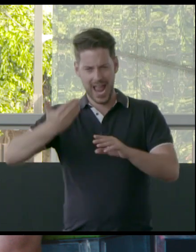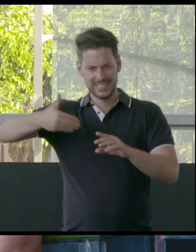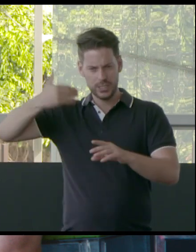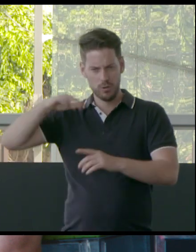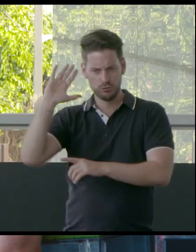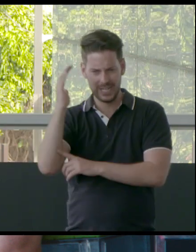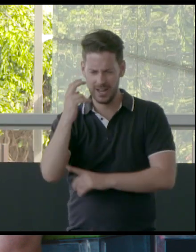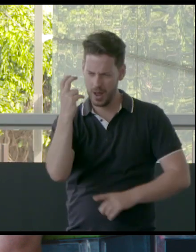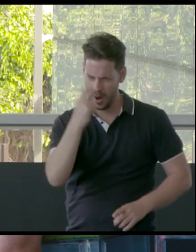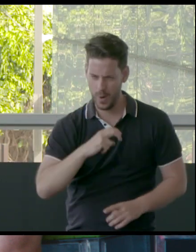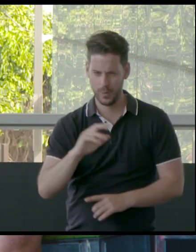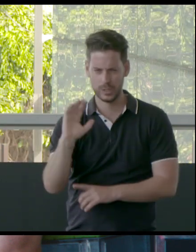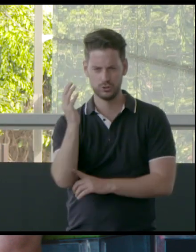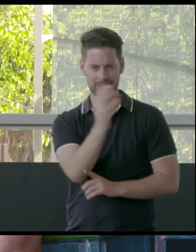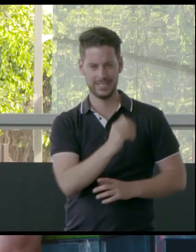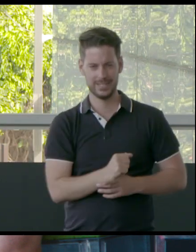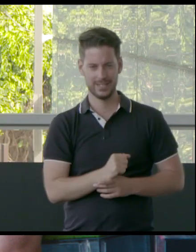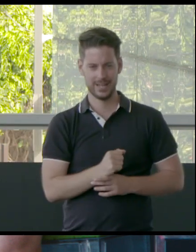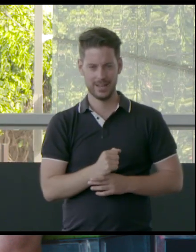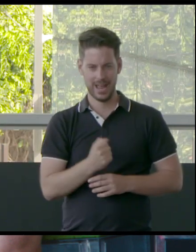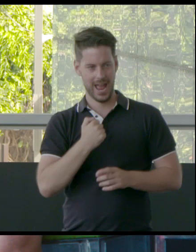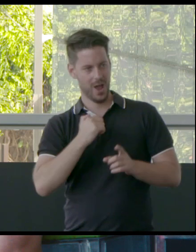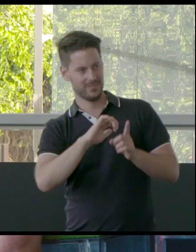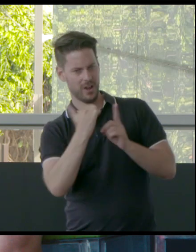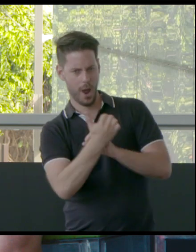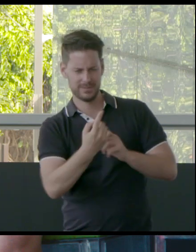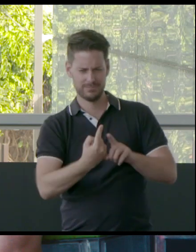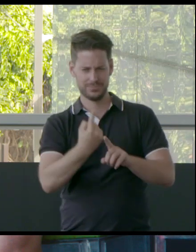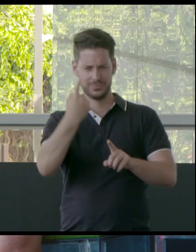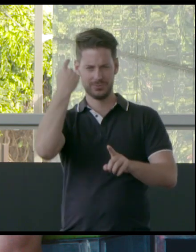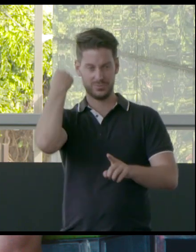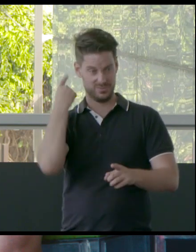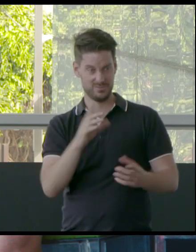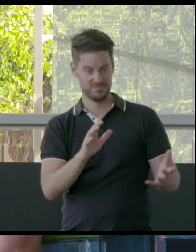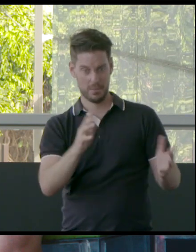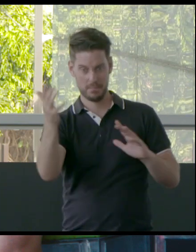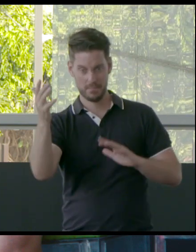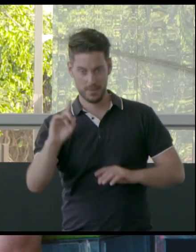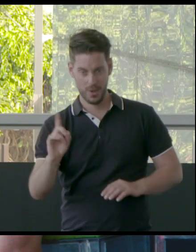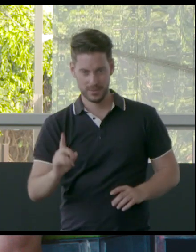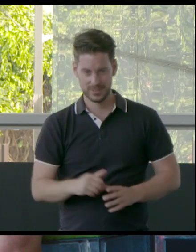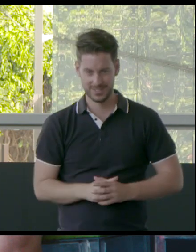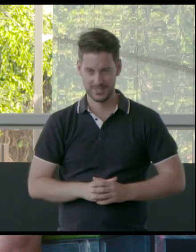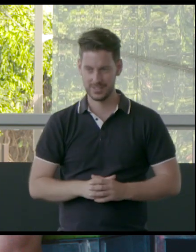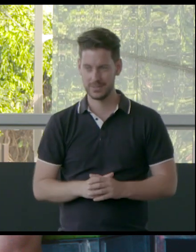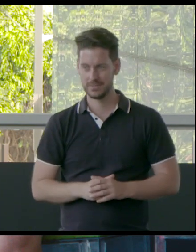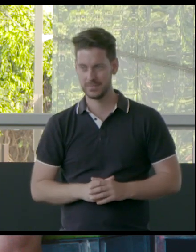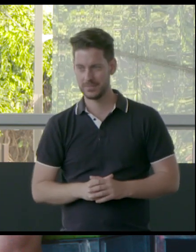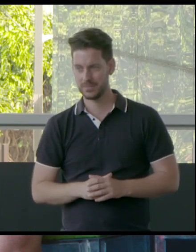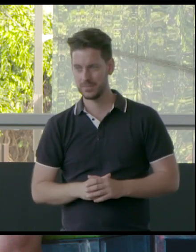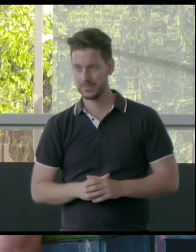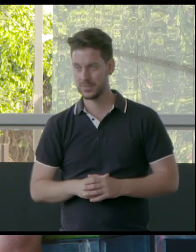They are ancestral elements of our ecosystem that is currently being disrupted. And we may not even